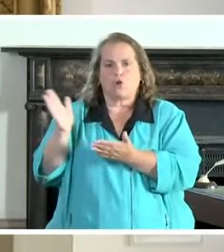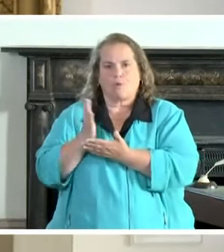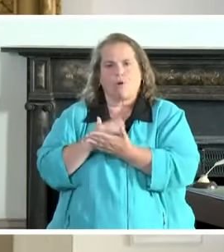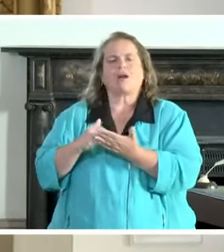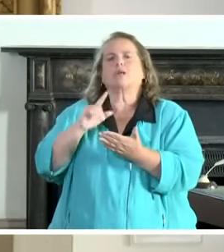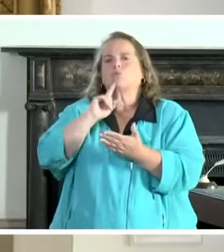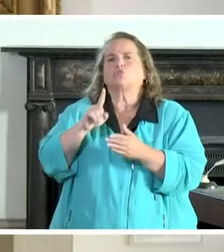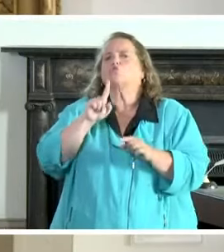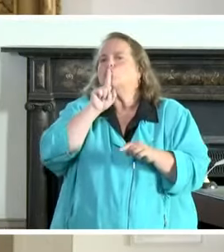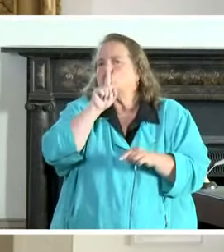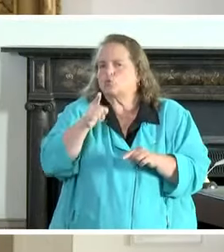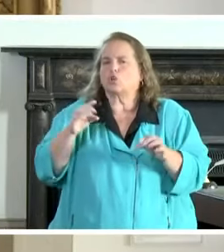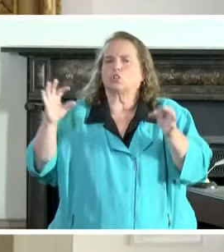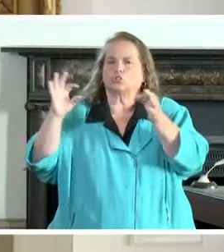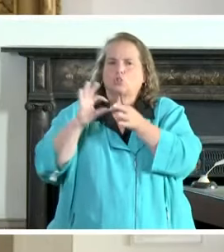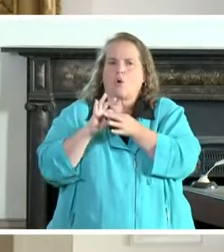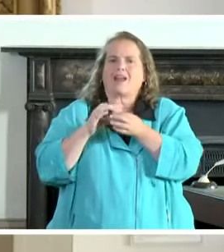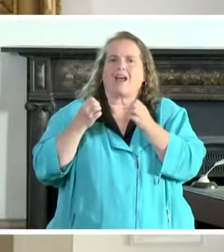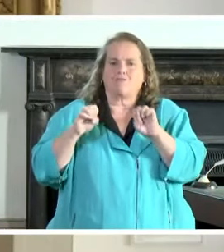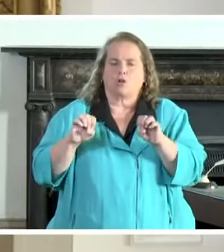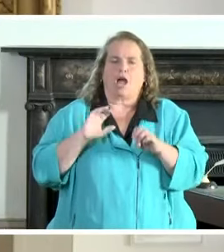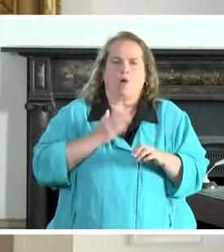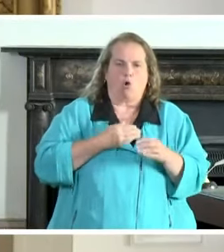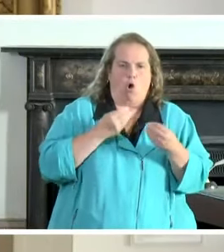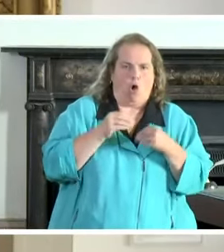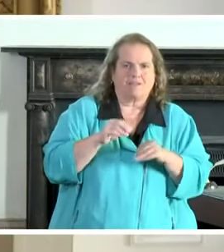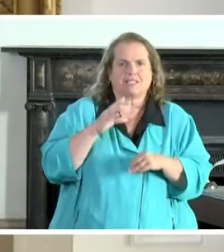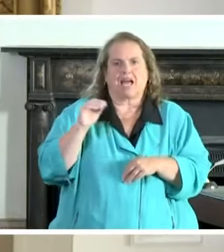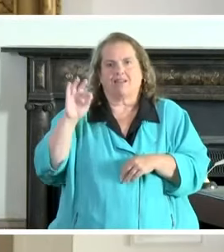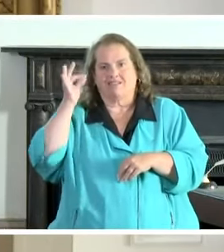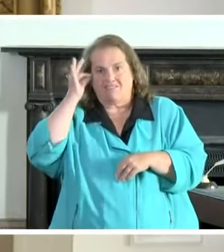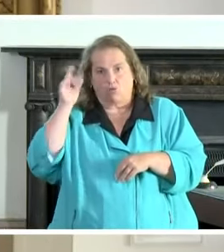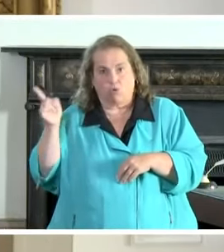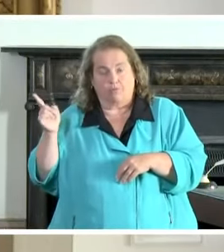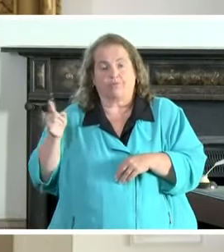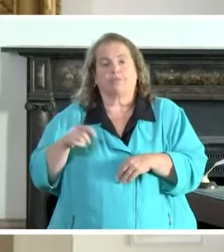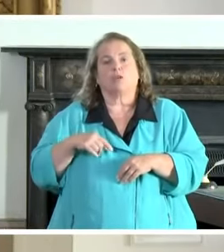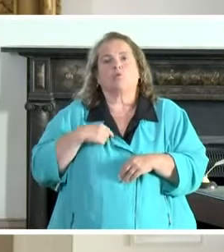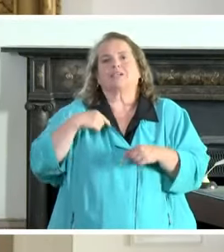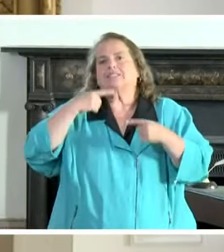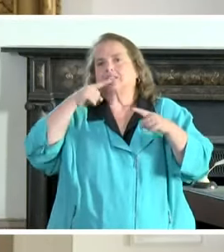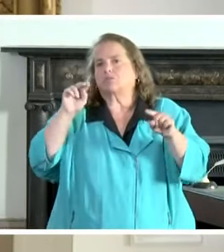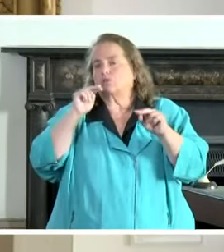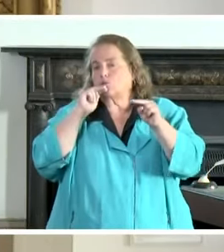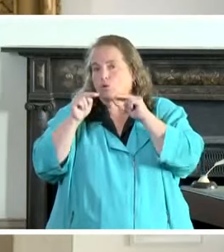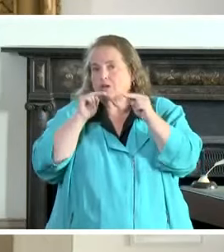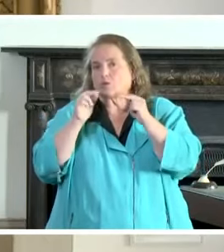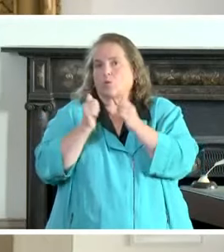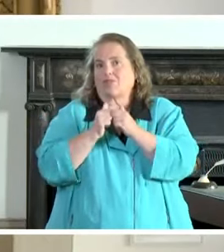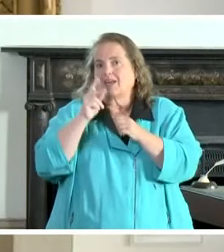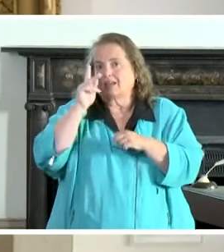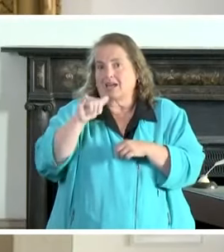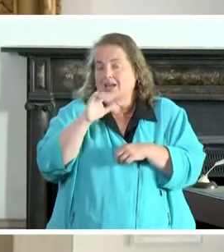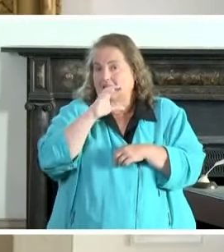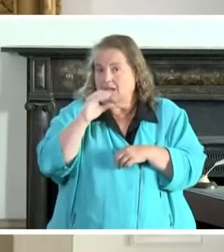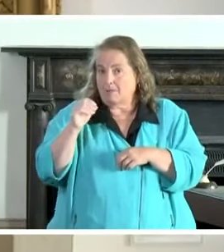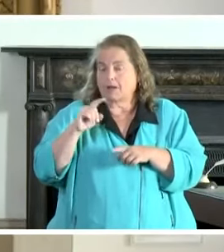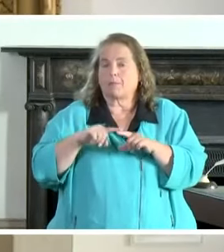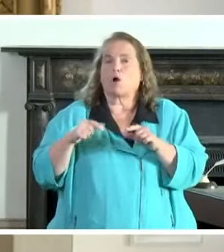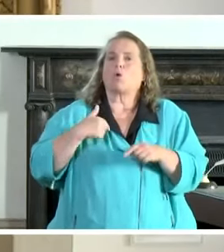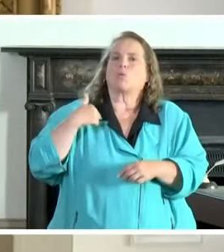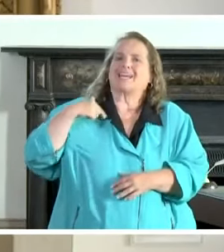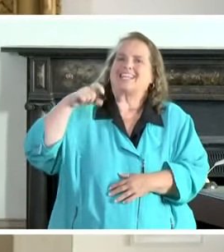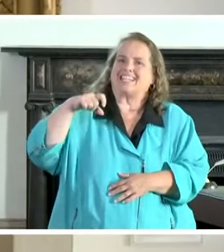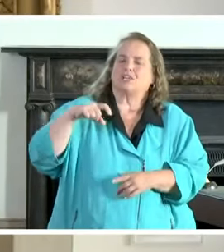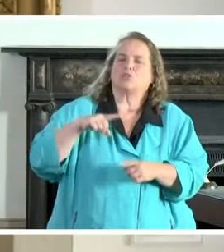effort on behalf of our office and theirs we had successfully negotiated with the kentucky companies but we had needed